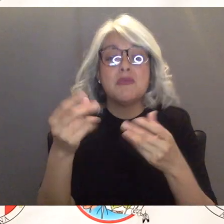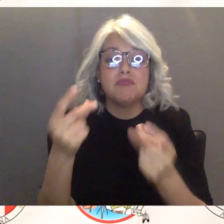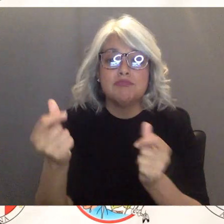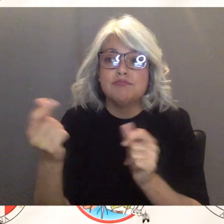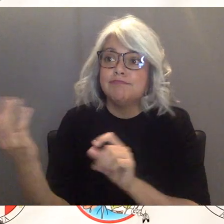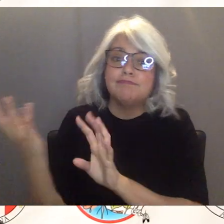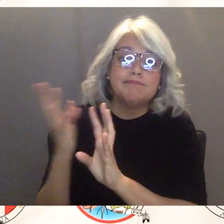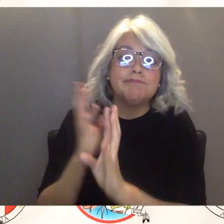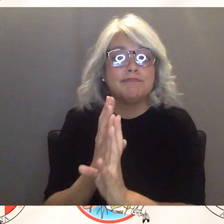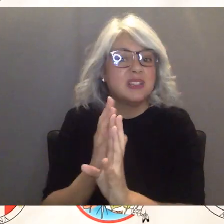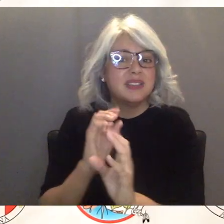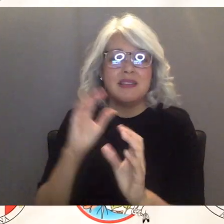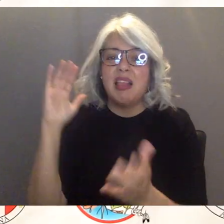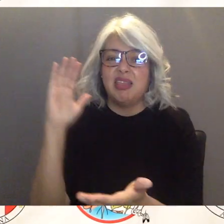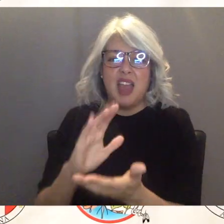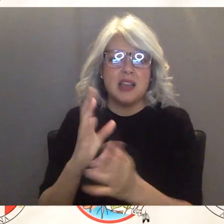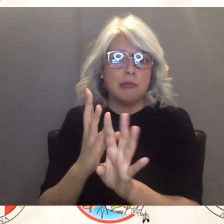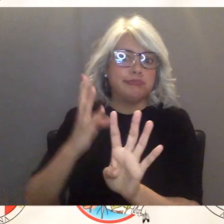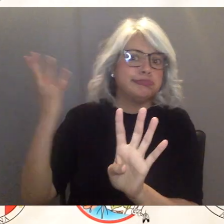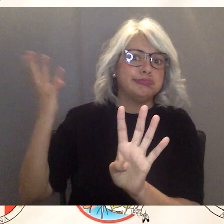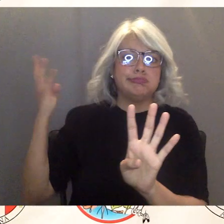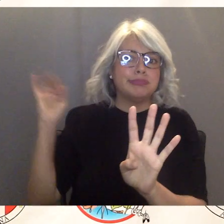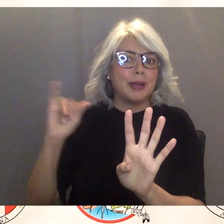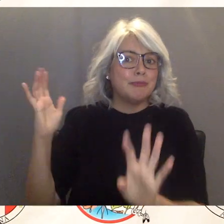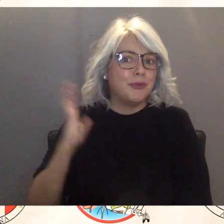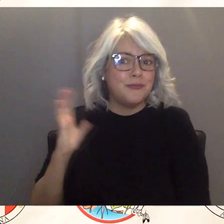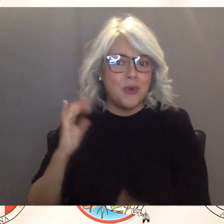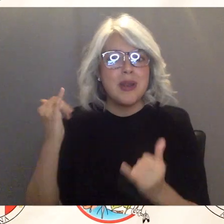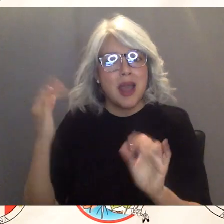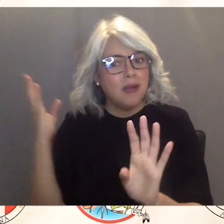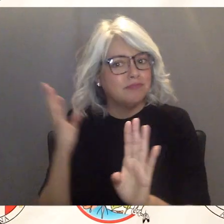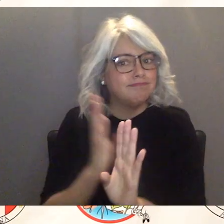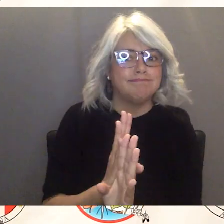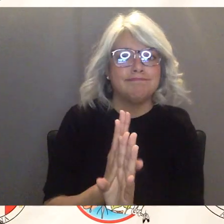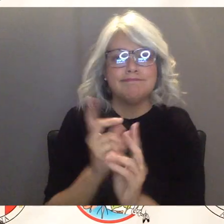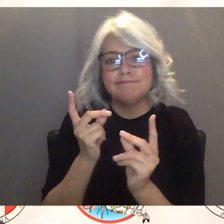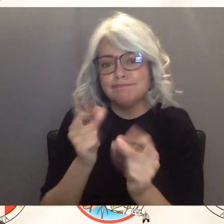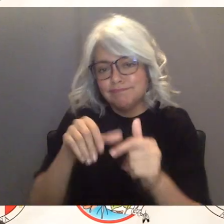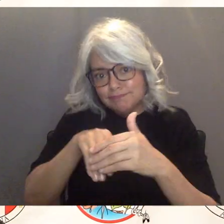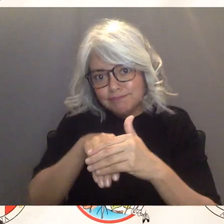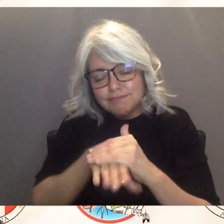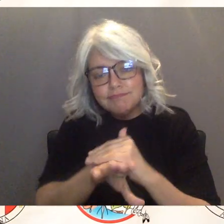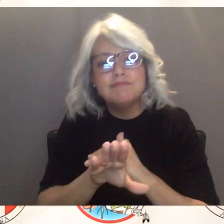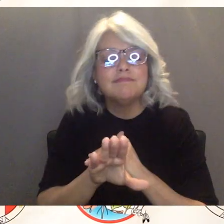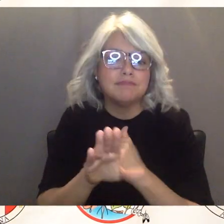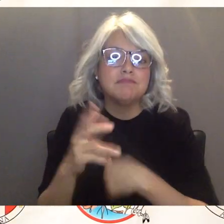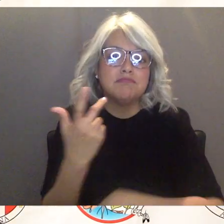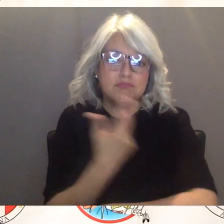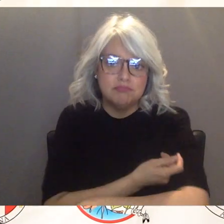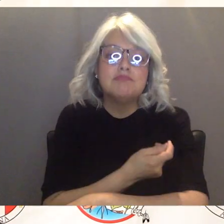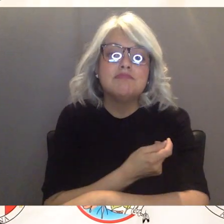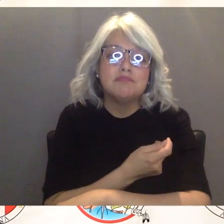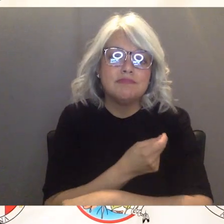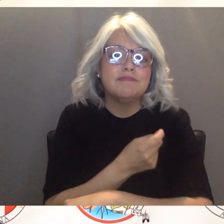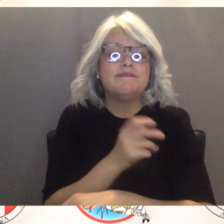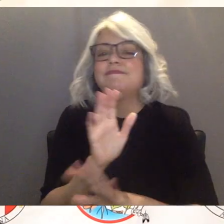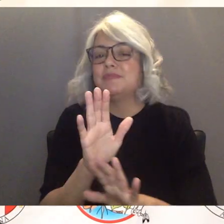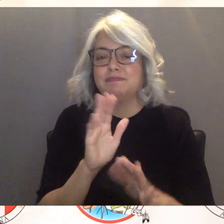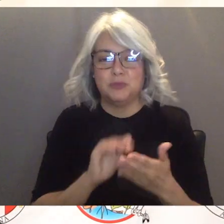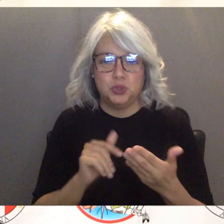a line uh to get in and get tested so please uh go get yourself tested or if you have family members that need to be tested please